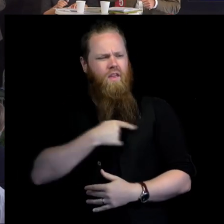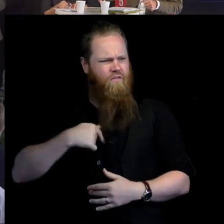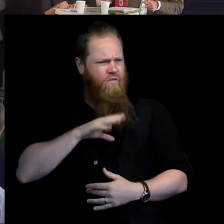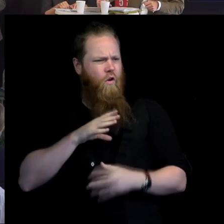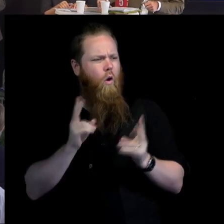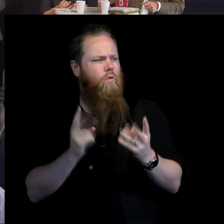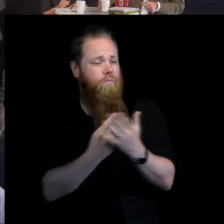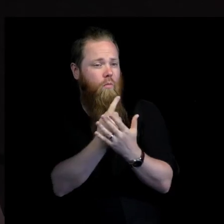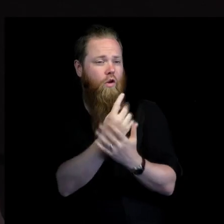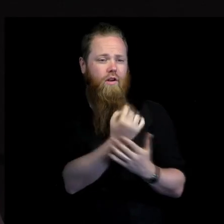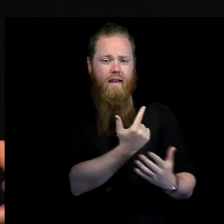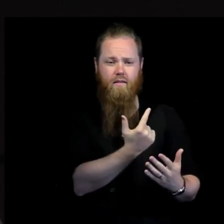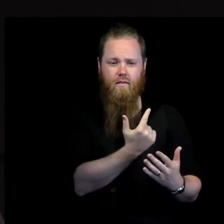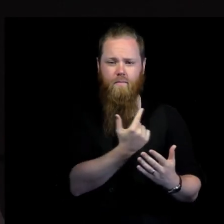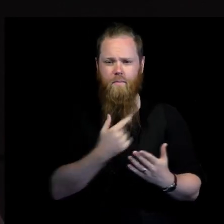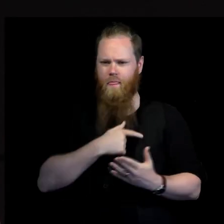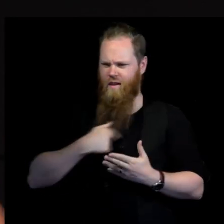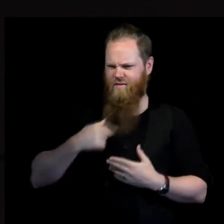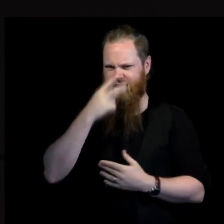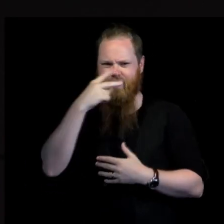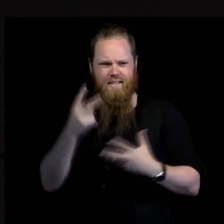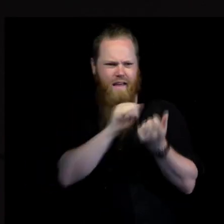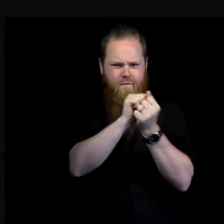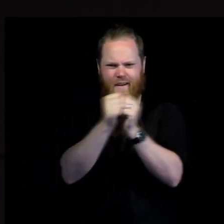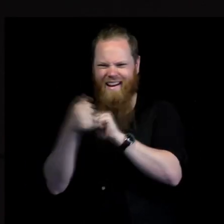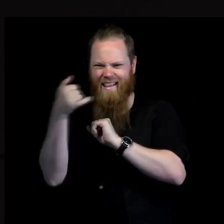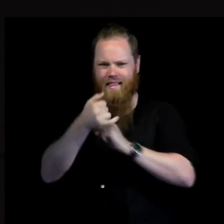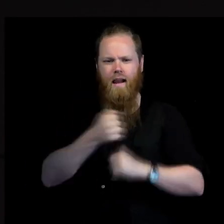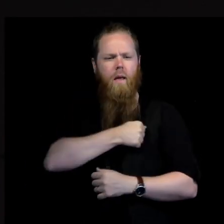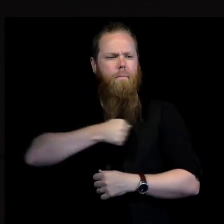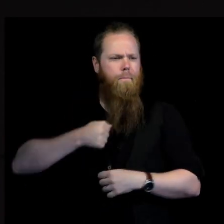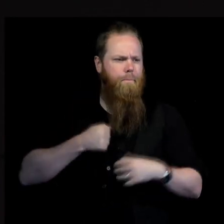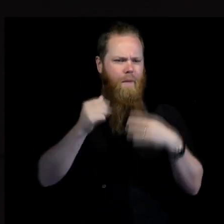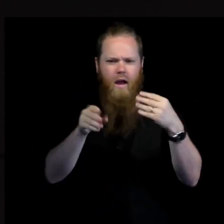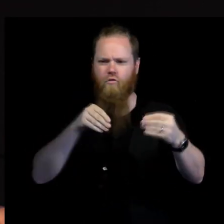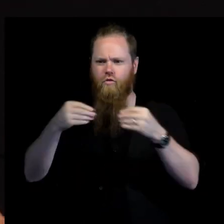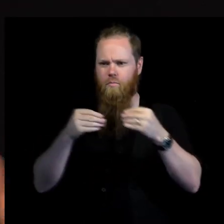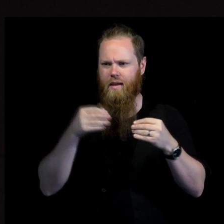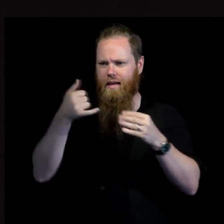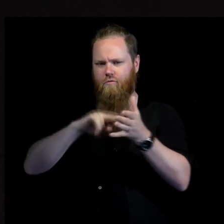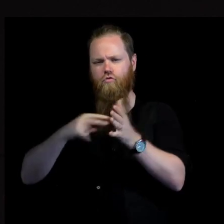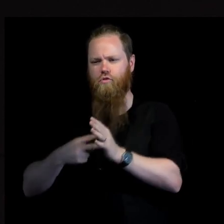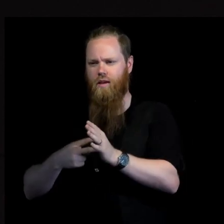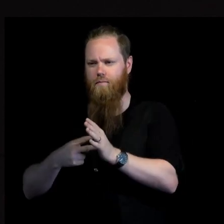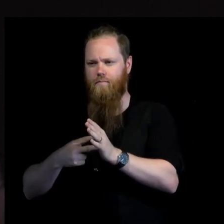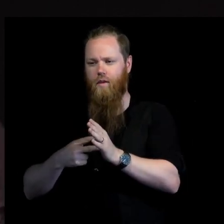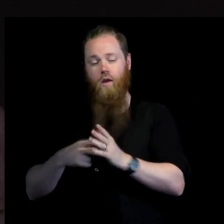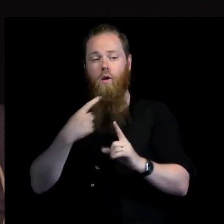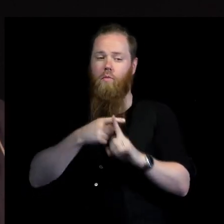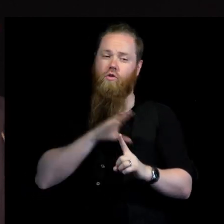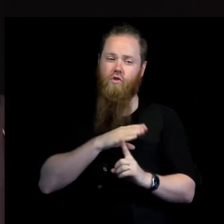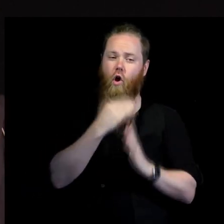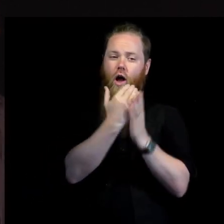We have shifting alliances and power dynamics in the system. And we have, of course, Agenda 2030